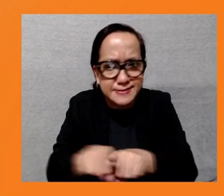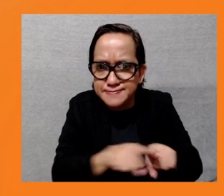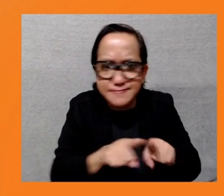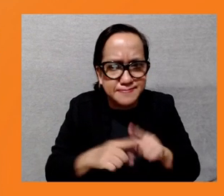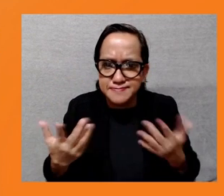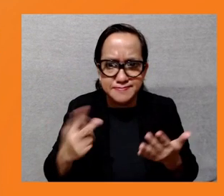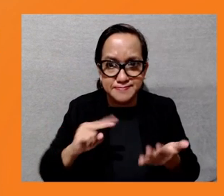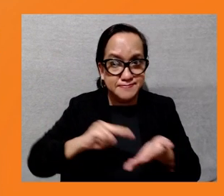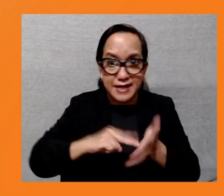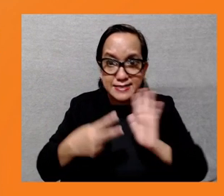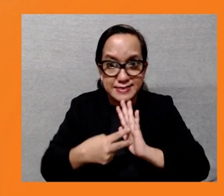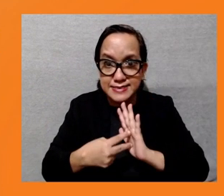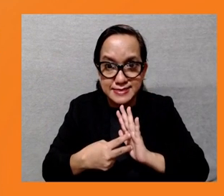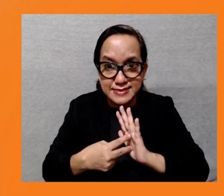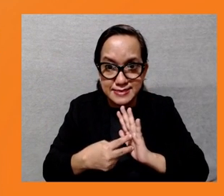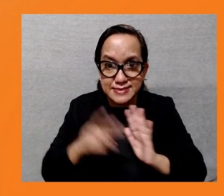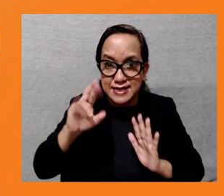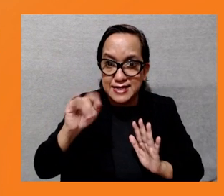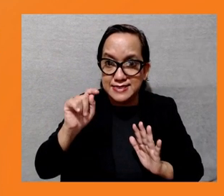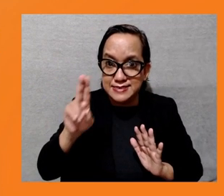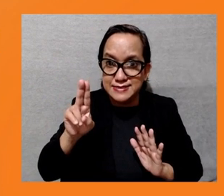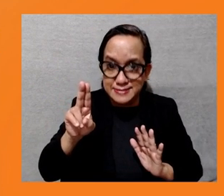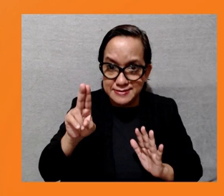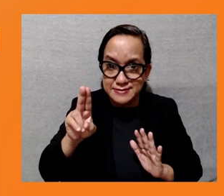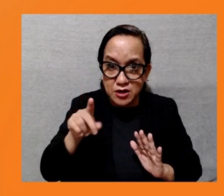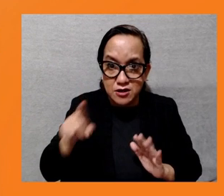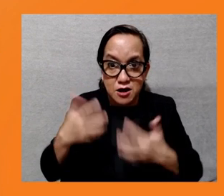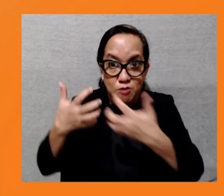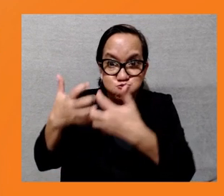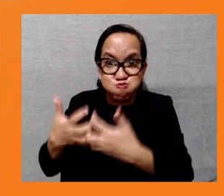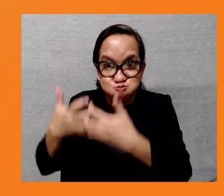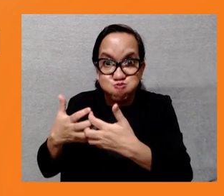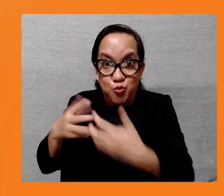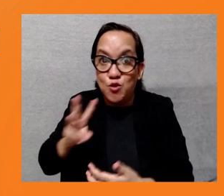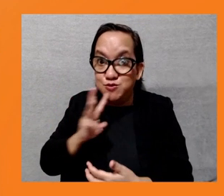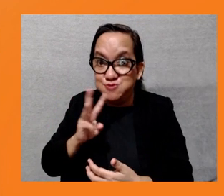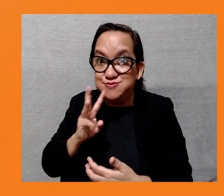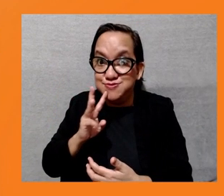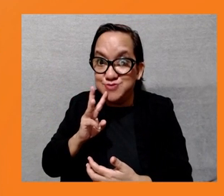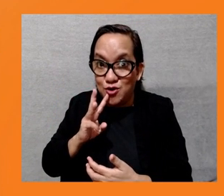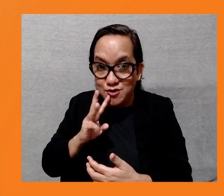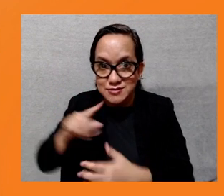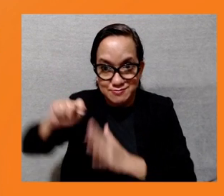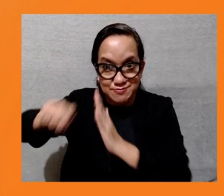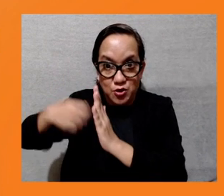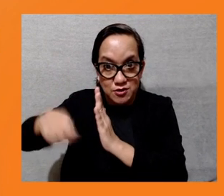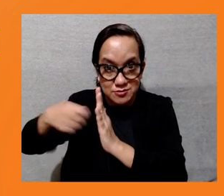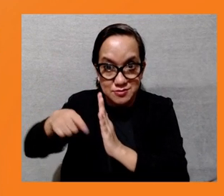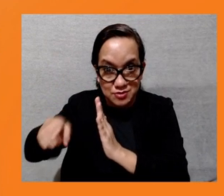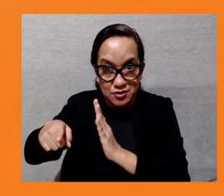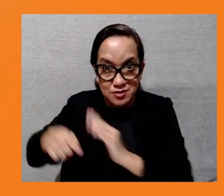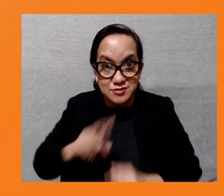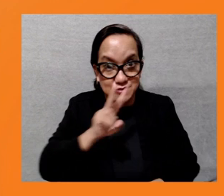Tanahu Hydropower Project, and we're aware that there have been negotiations on the